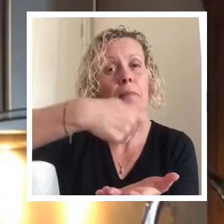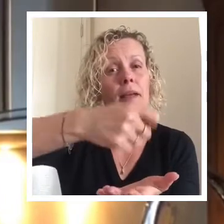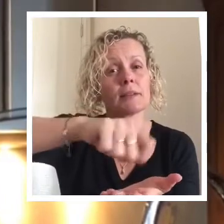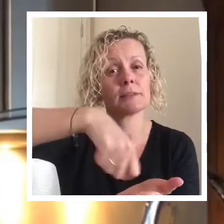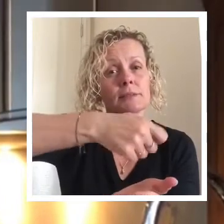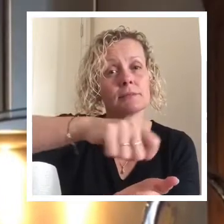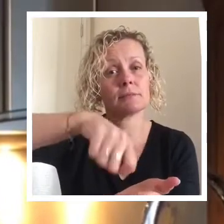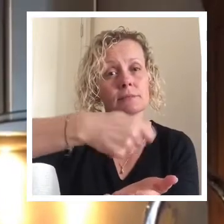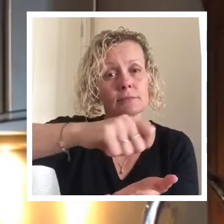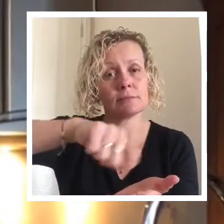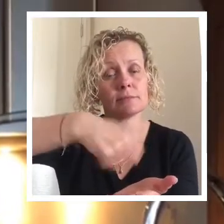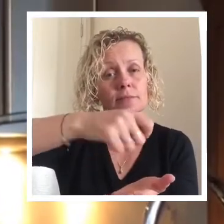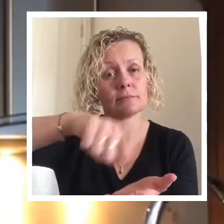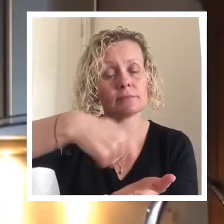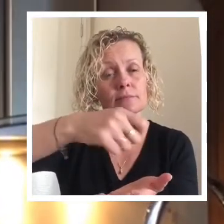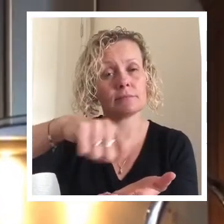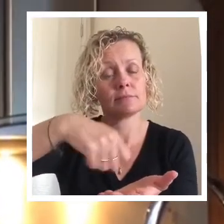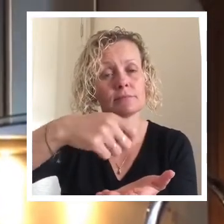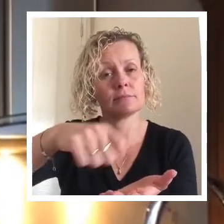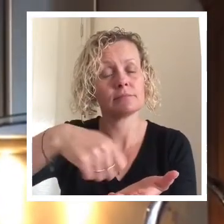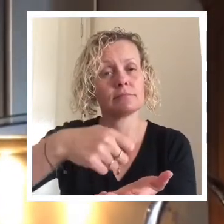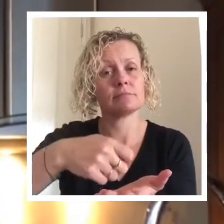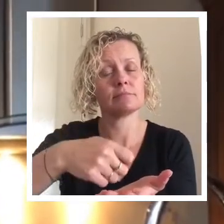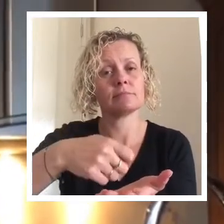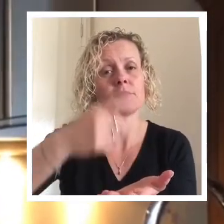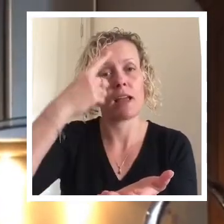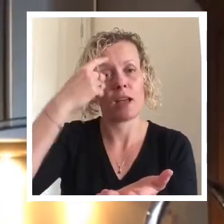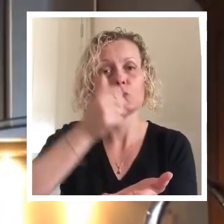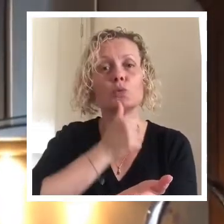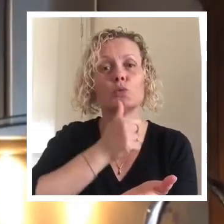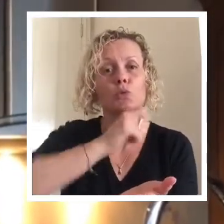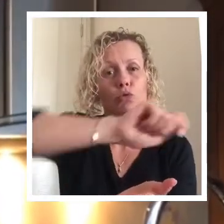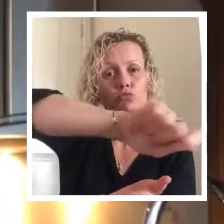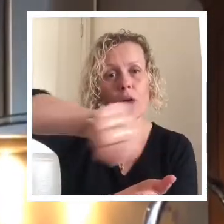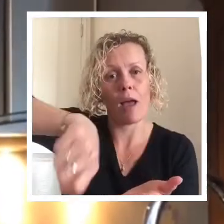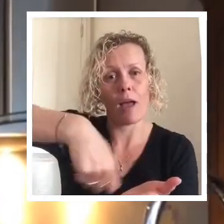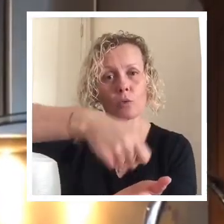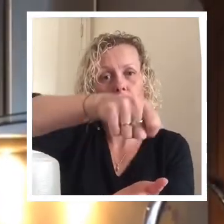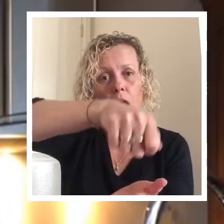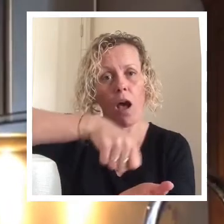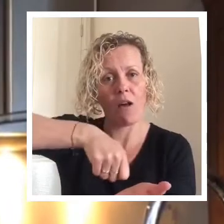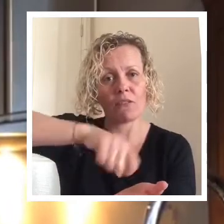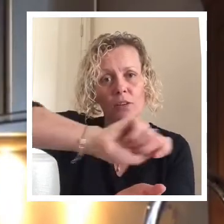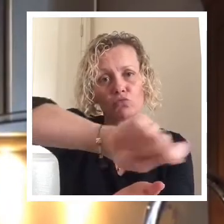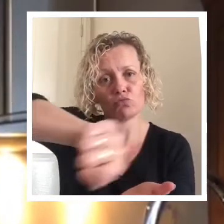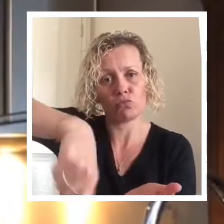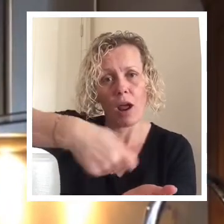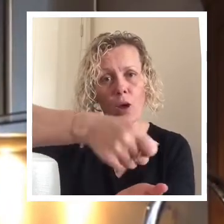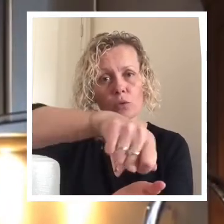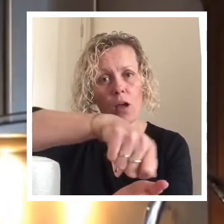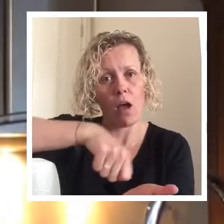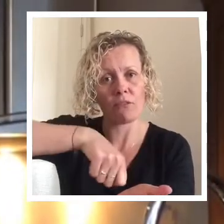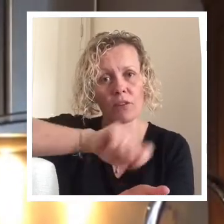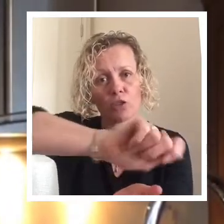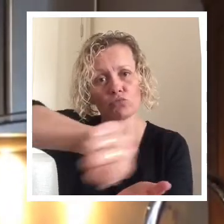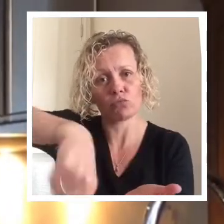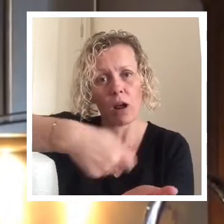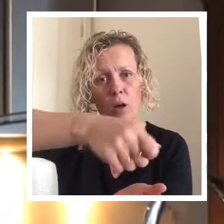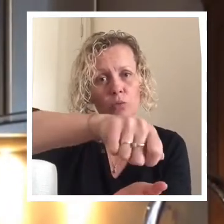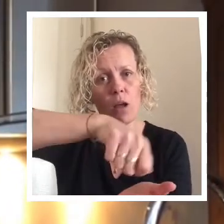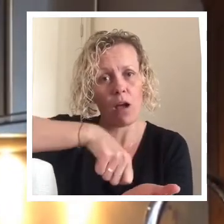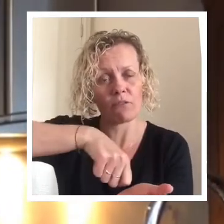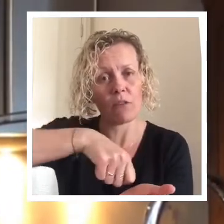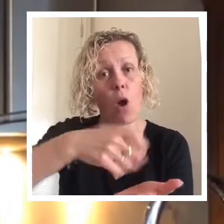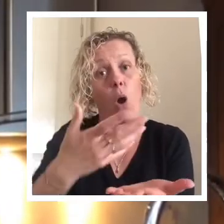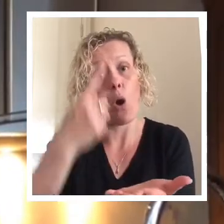mix. So we can use our round the bowl and in half, around the bowl and in half or